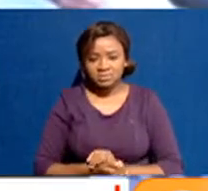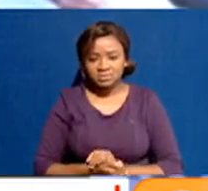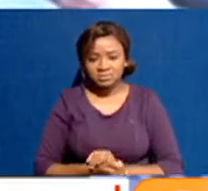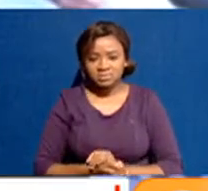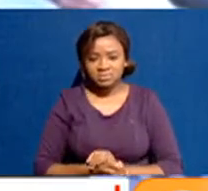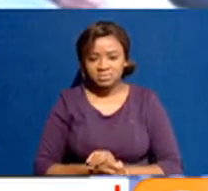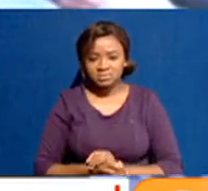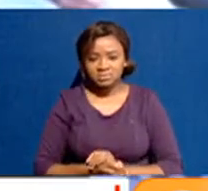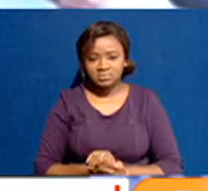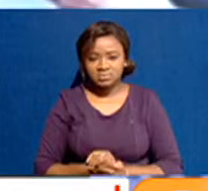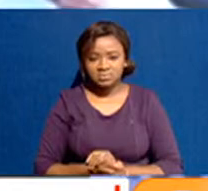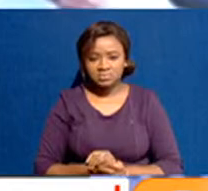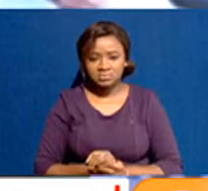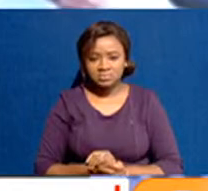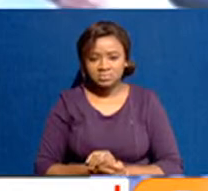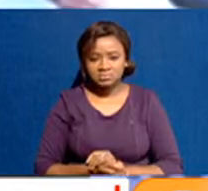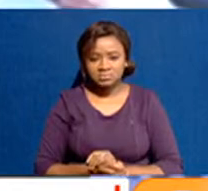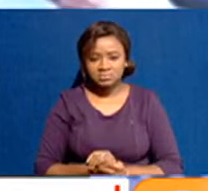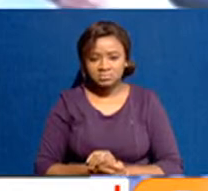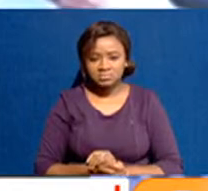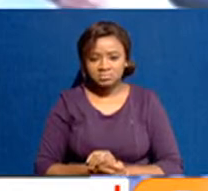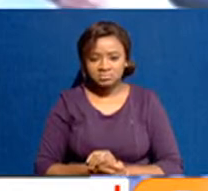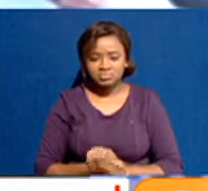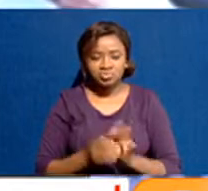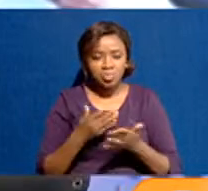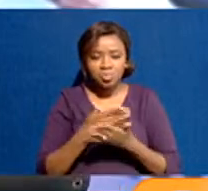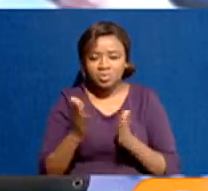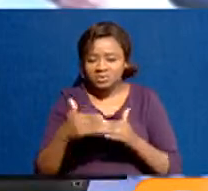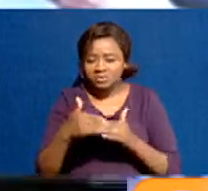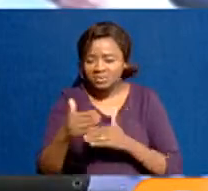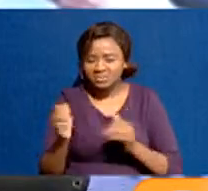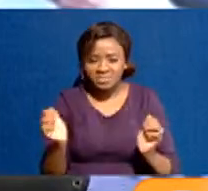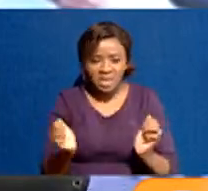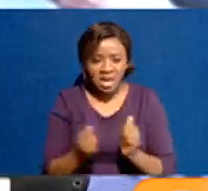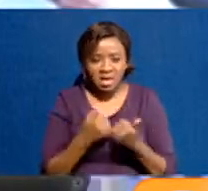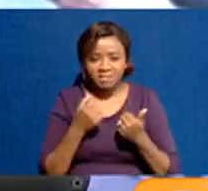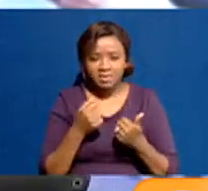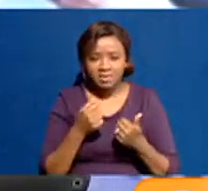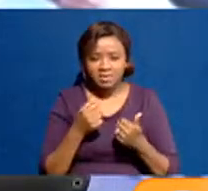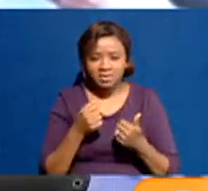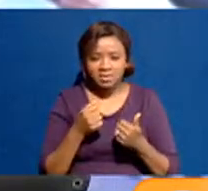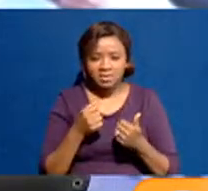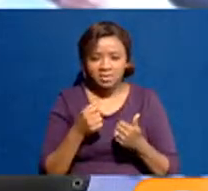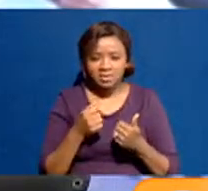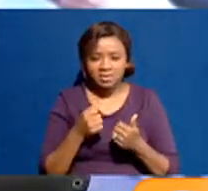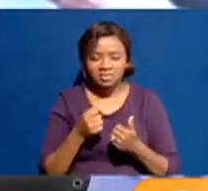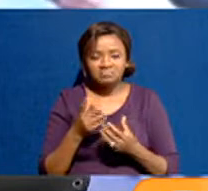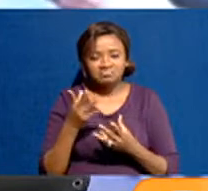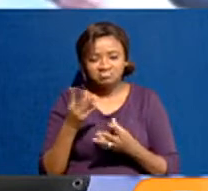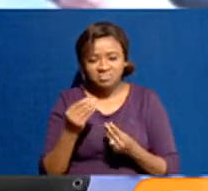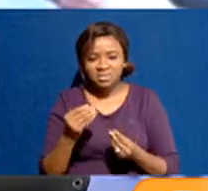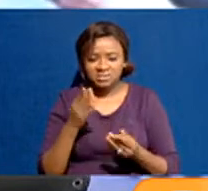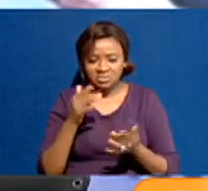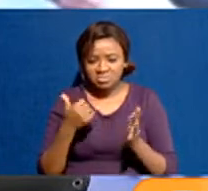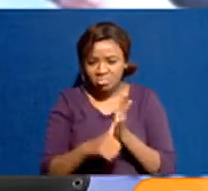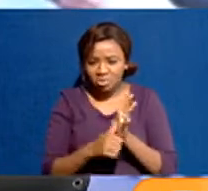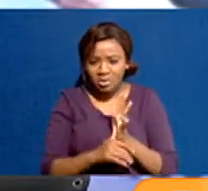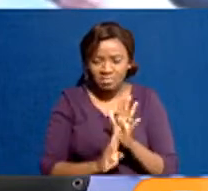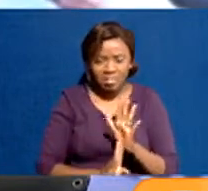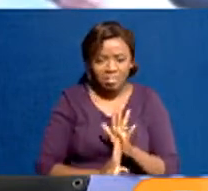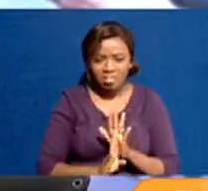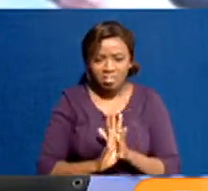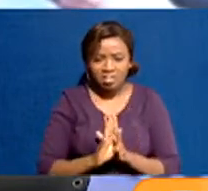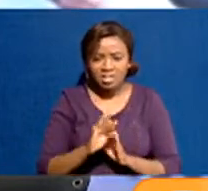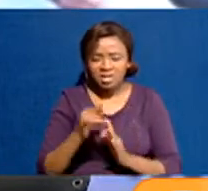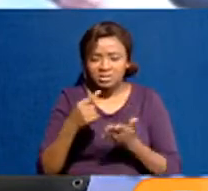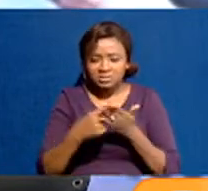-escalate. Whatever happens, you need to de-escalate. Because if you don't, it's so easy to escalate right now. So we talk to community